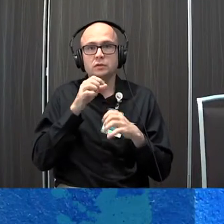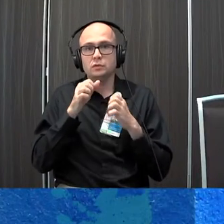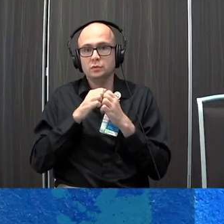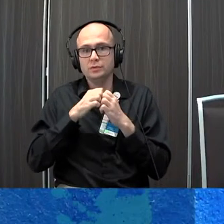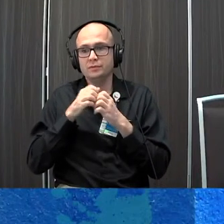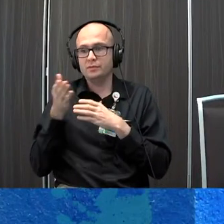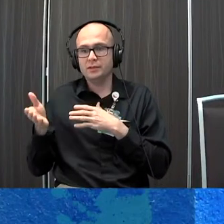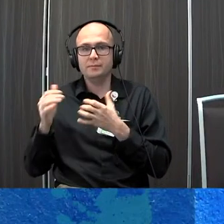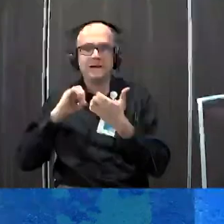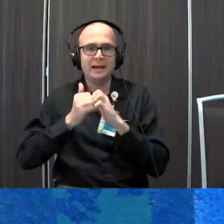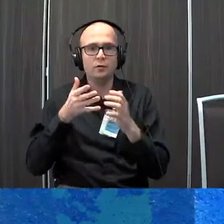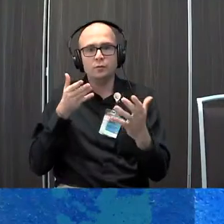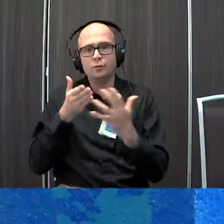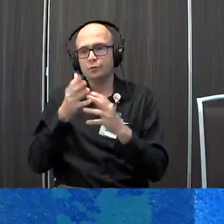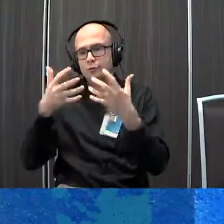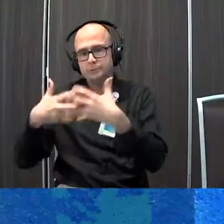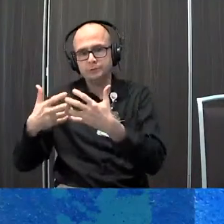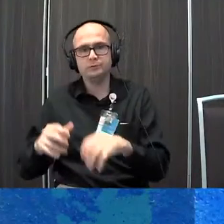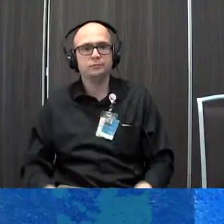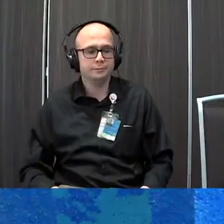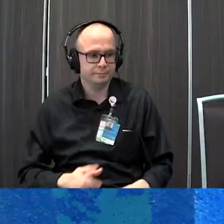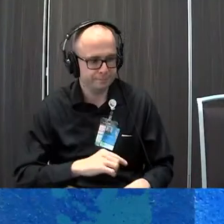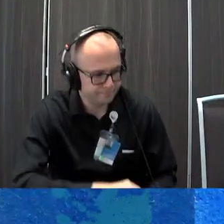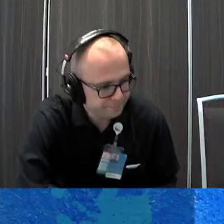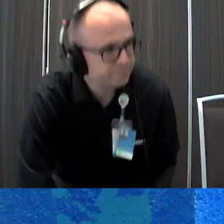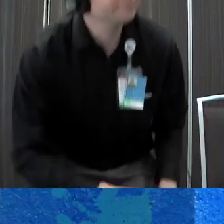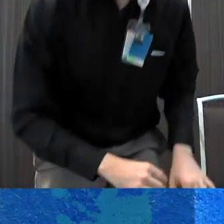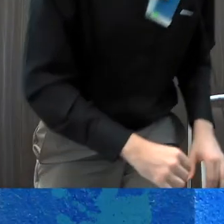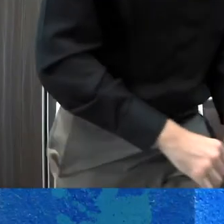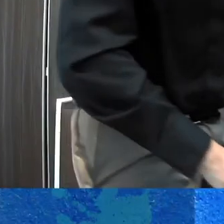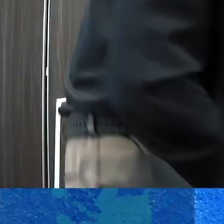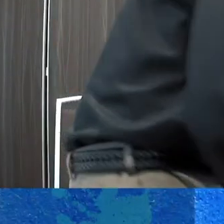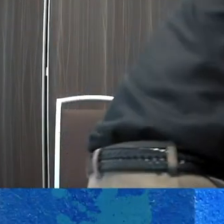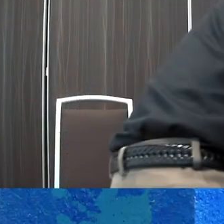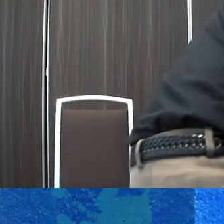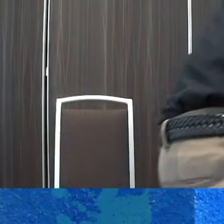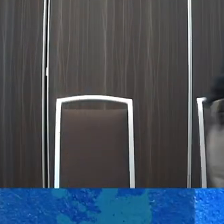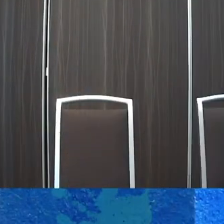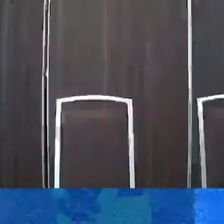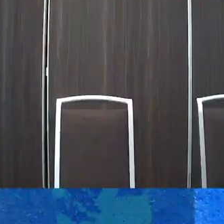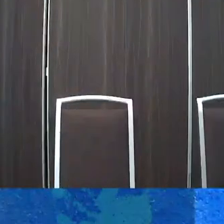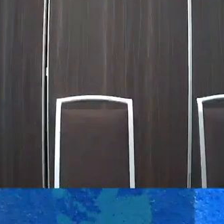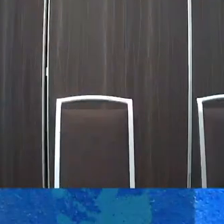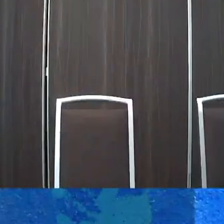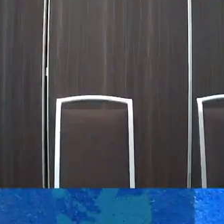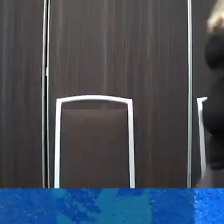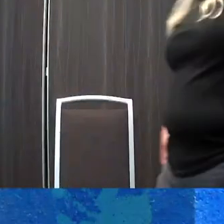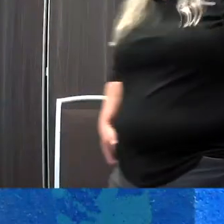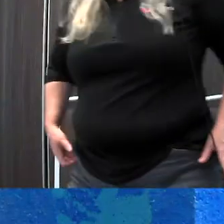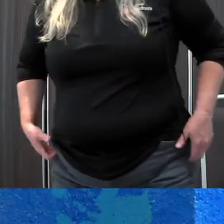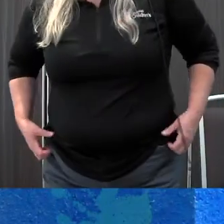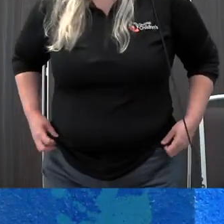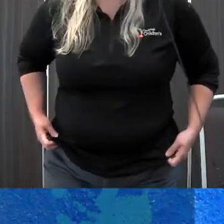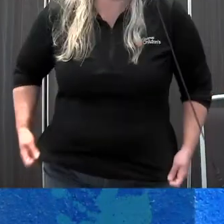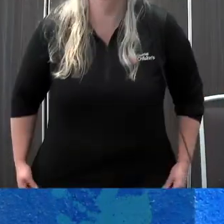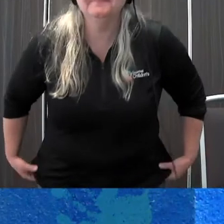them with the communication device so here's some additional real commentary what are parents of children with charge